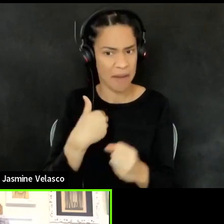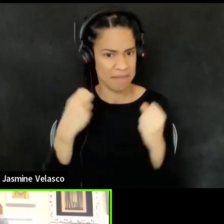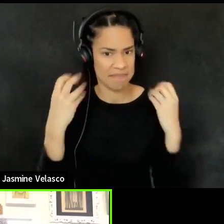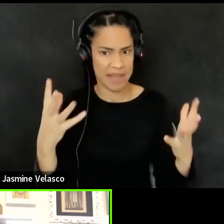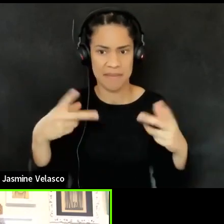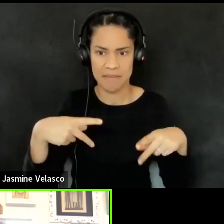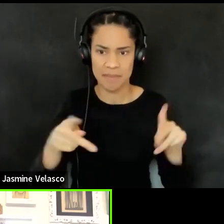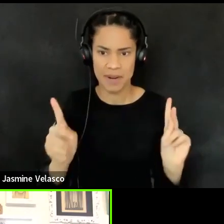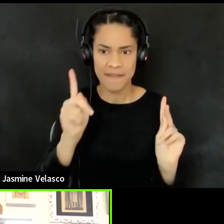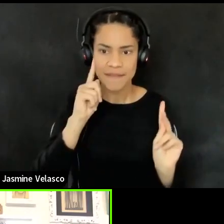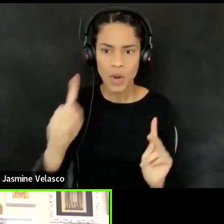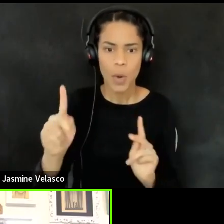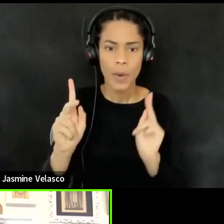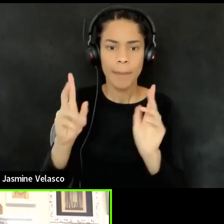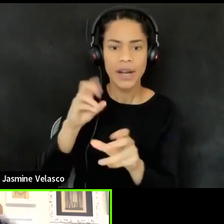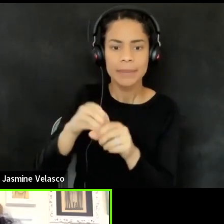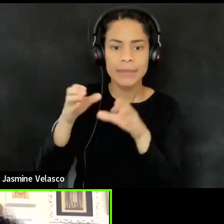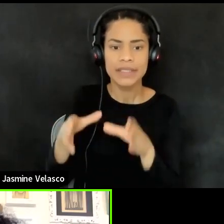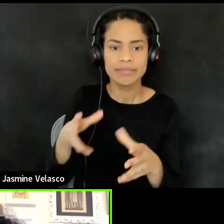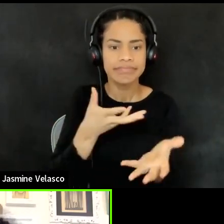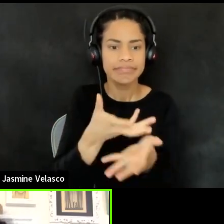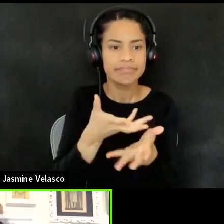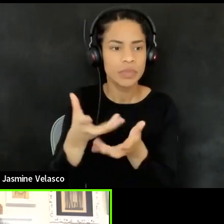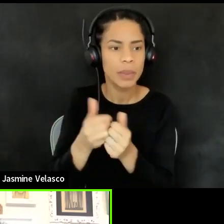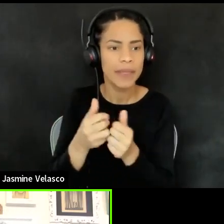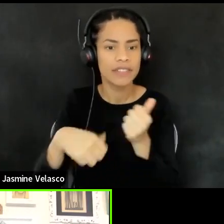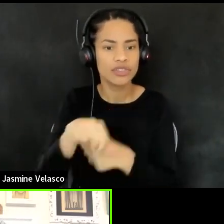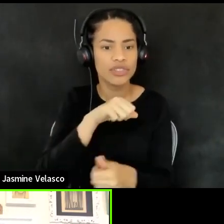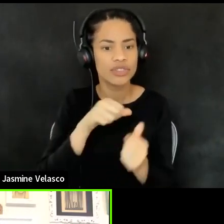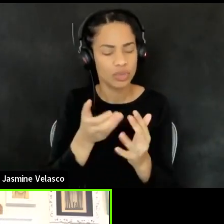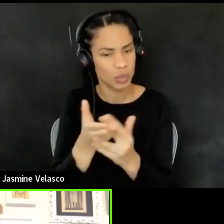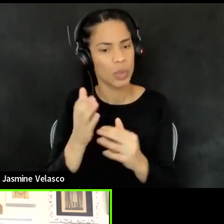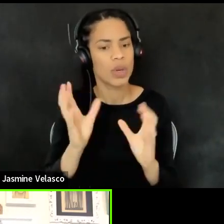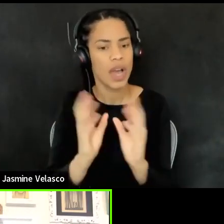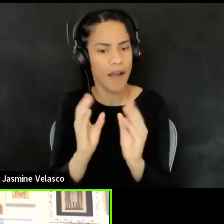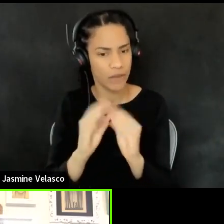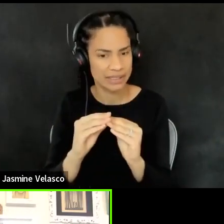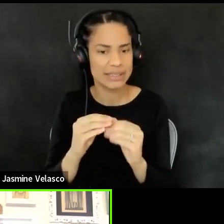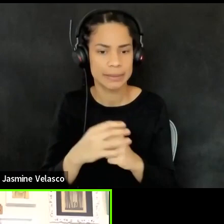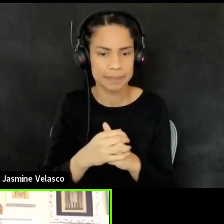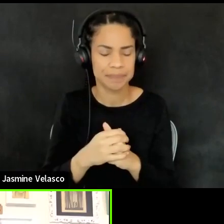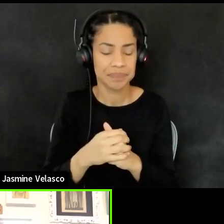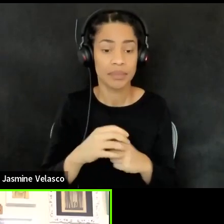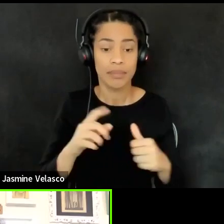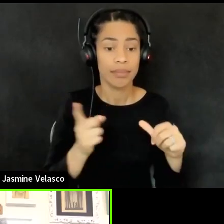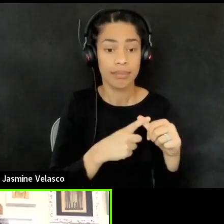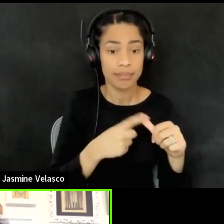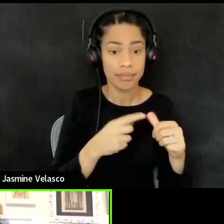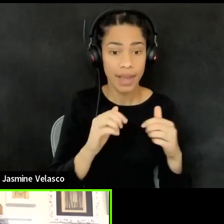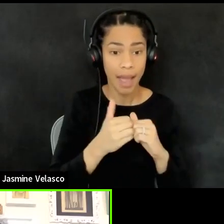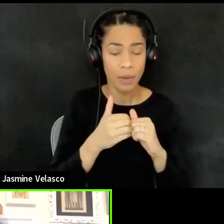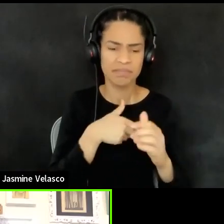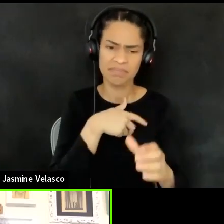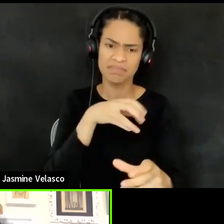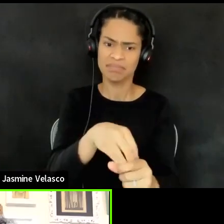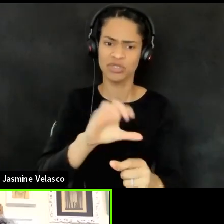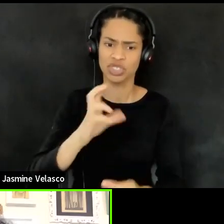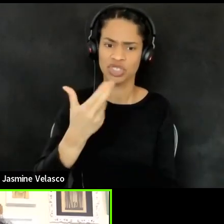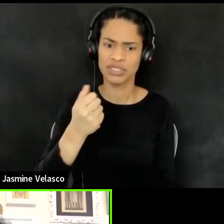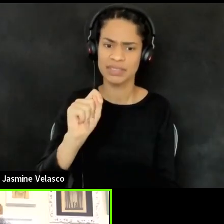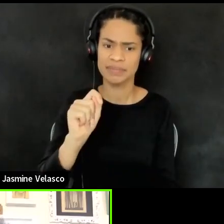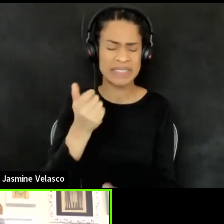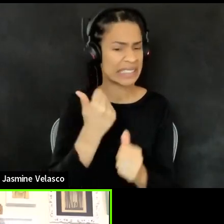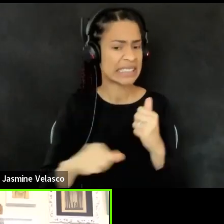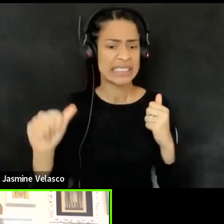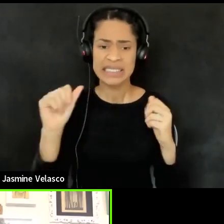attendees to engage with each other through the conference platform. The first way is to simply join the chat during any